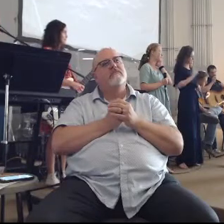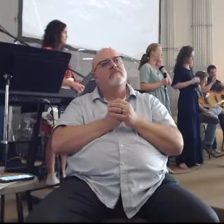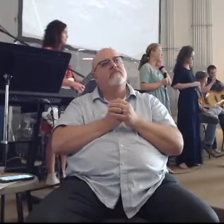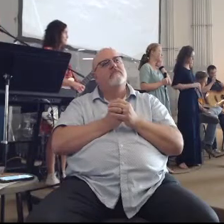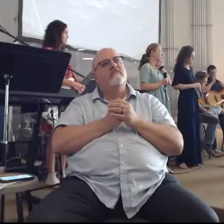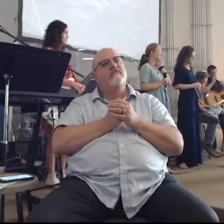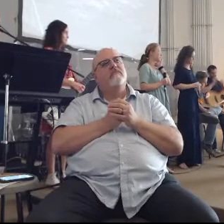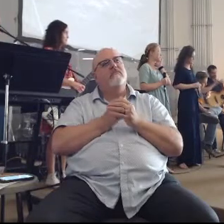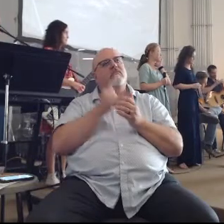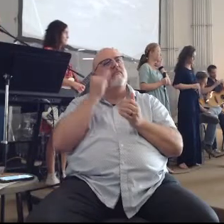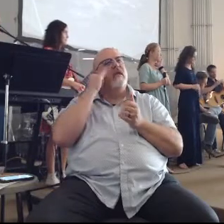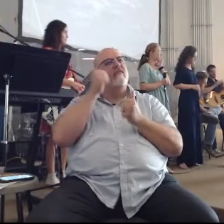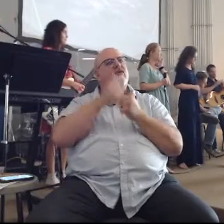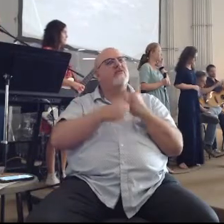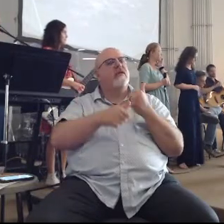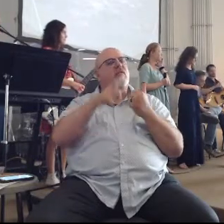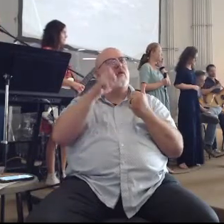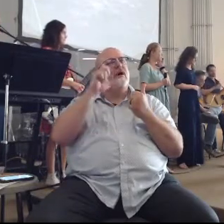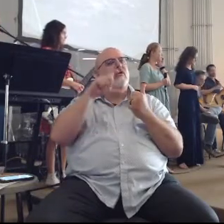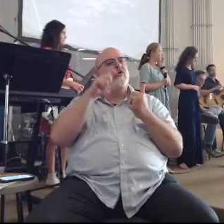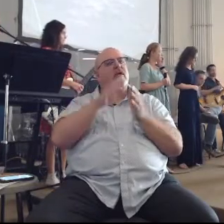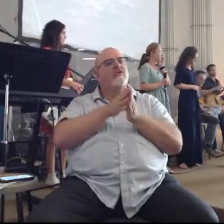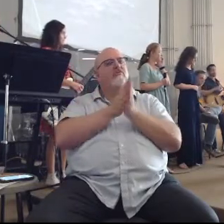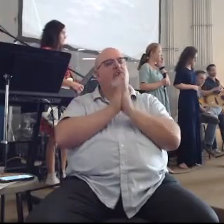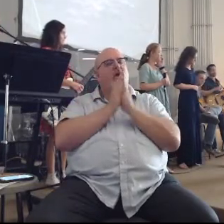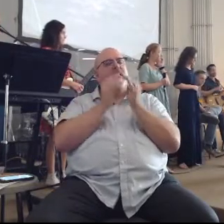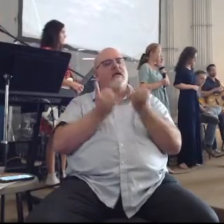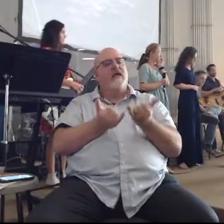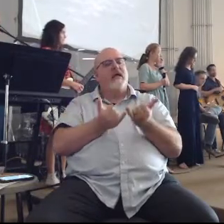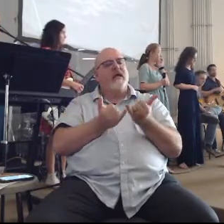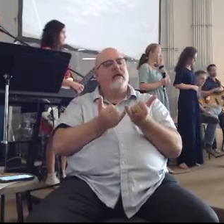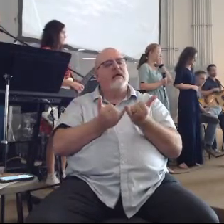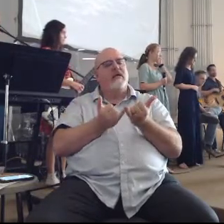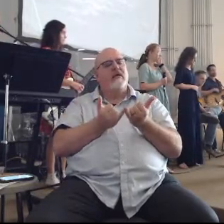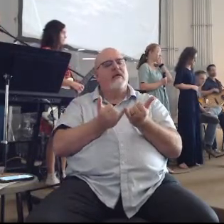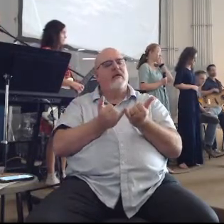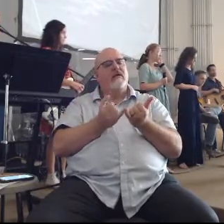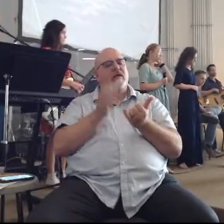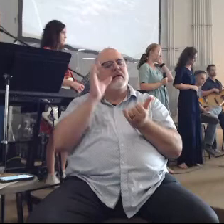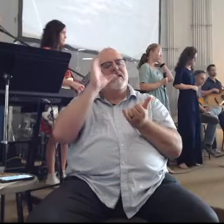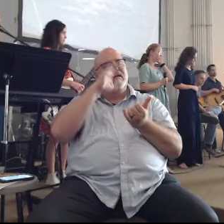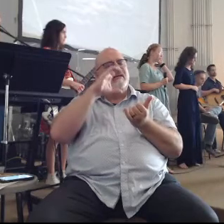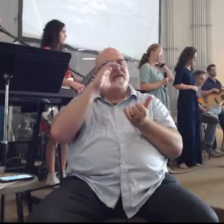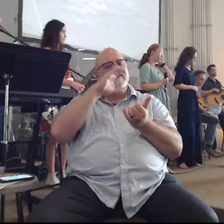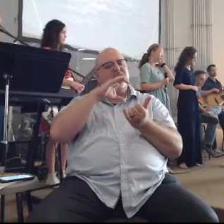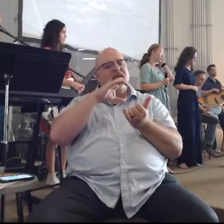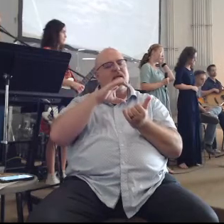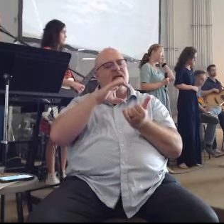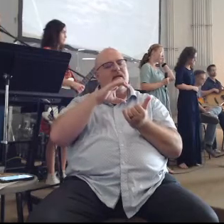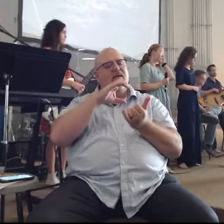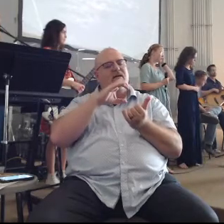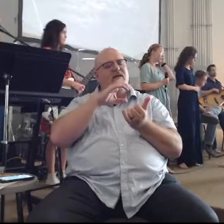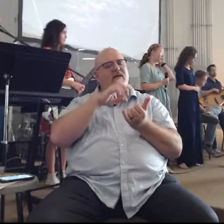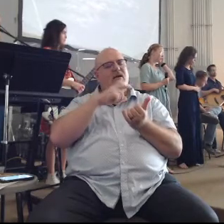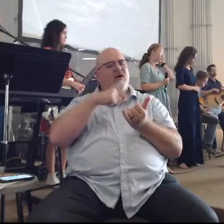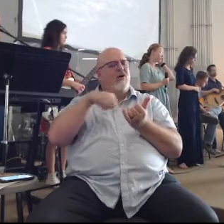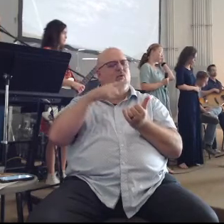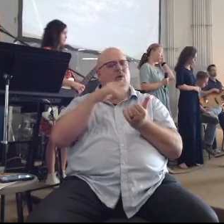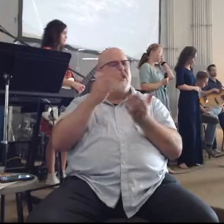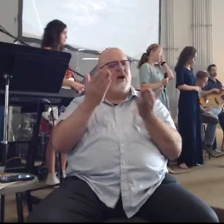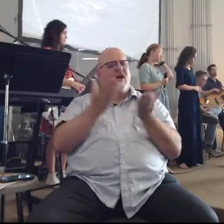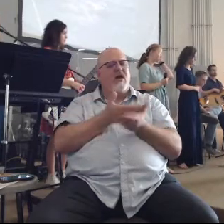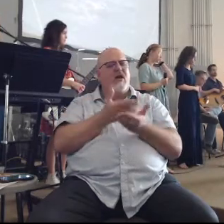If there's anyone who needs to pray today Seek out We are here